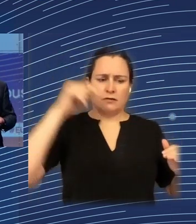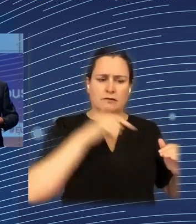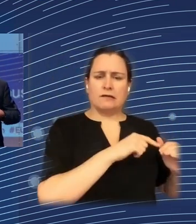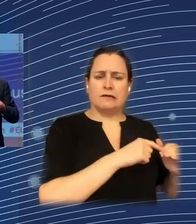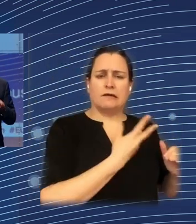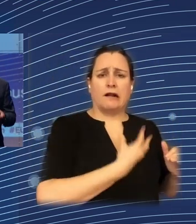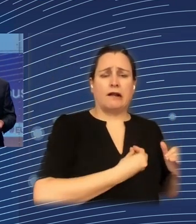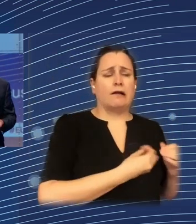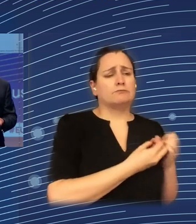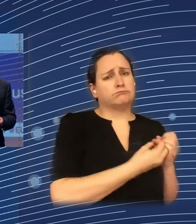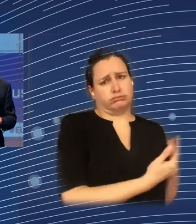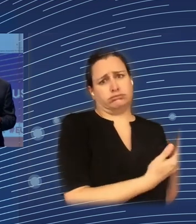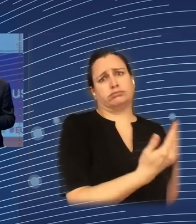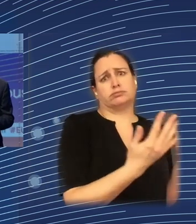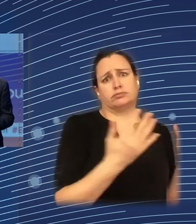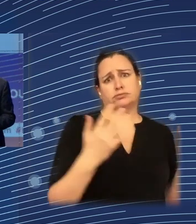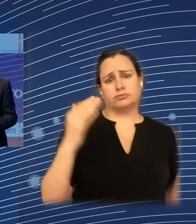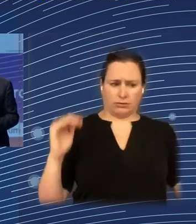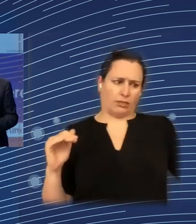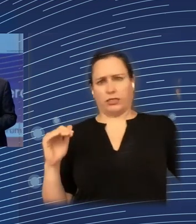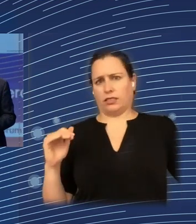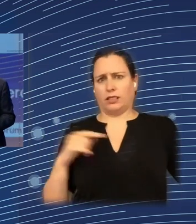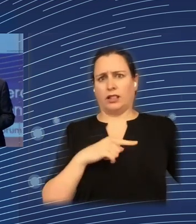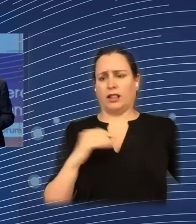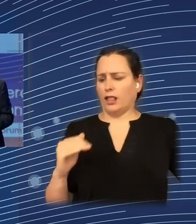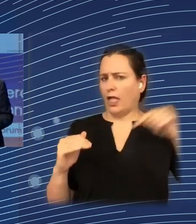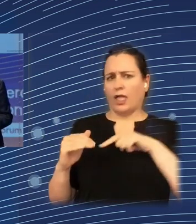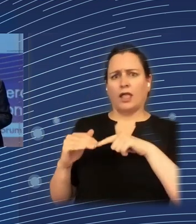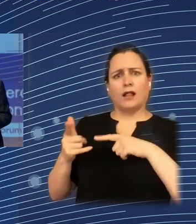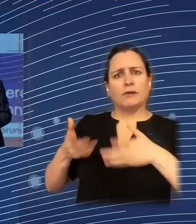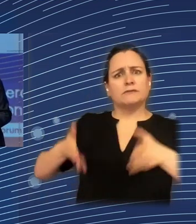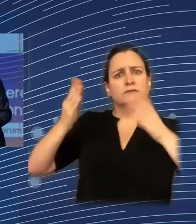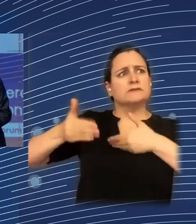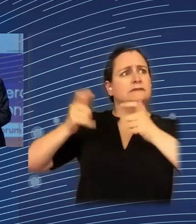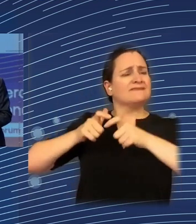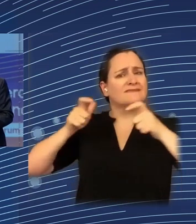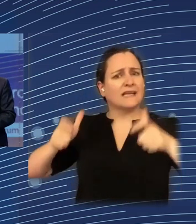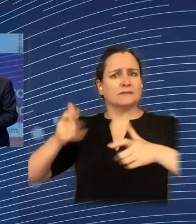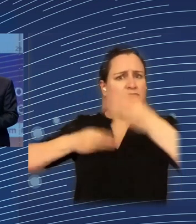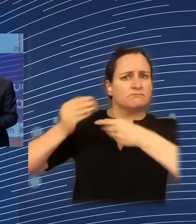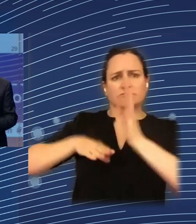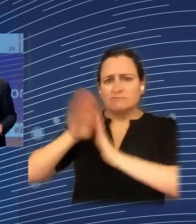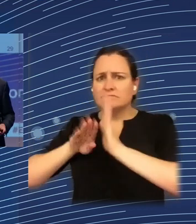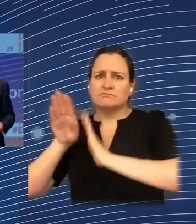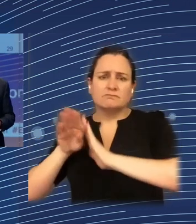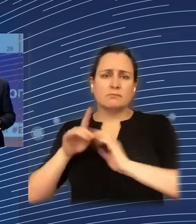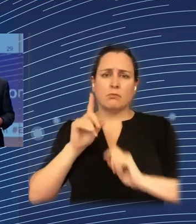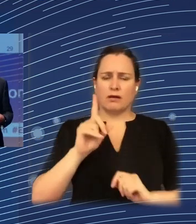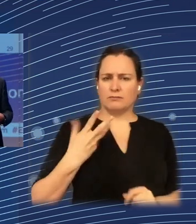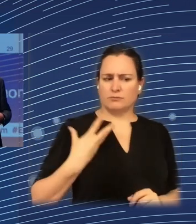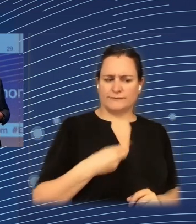dynamism, and pockets of poverty are leading to a situation whereby, if I can go back,